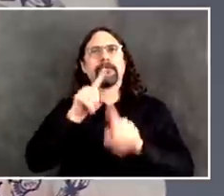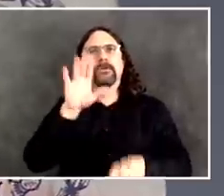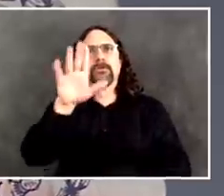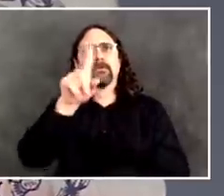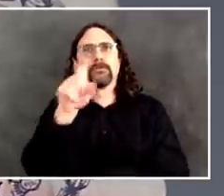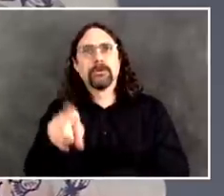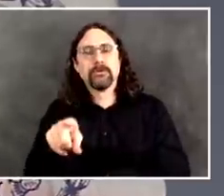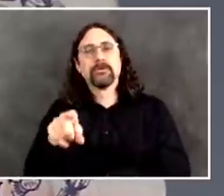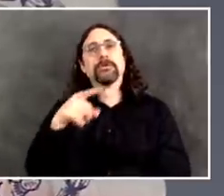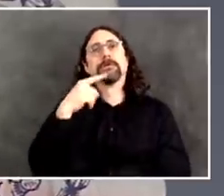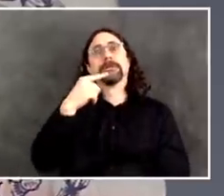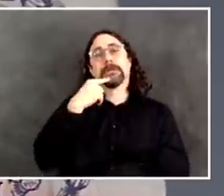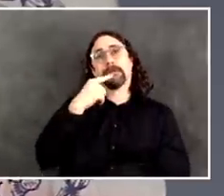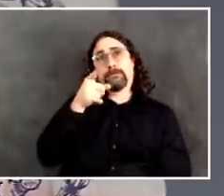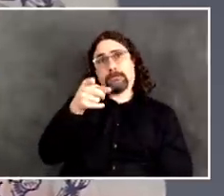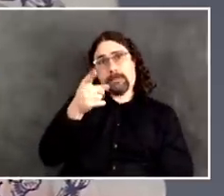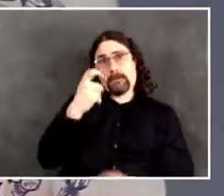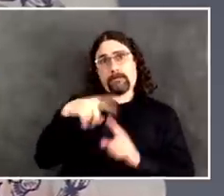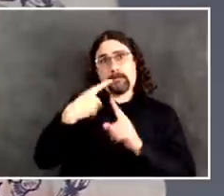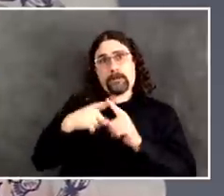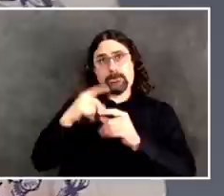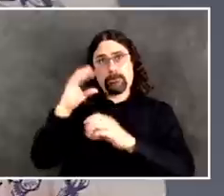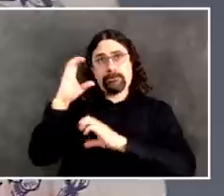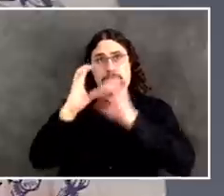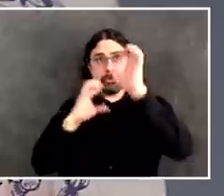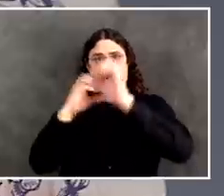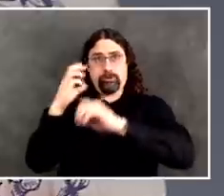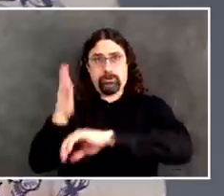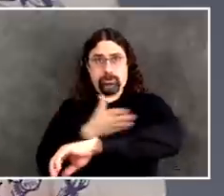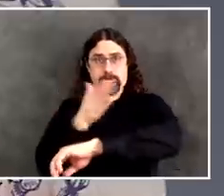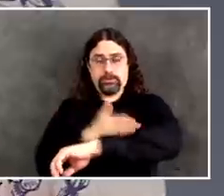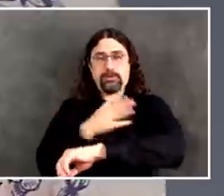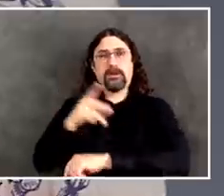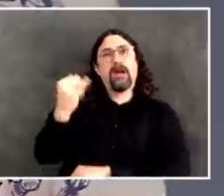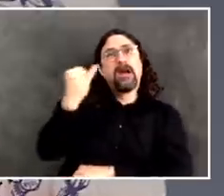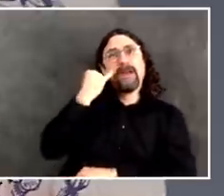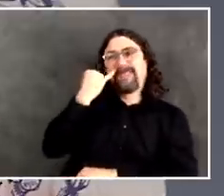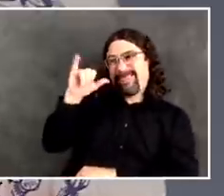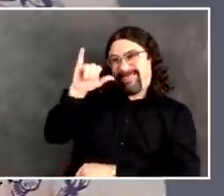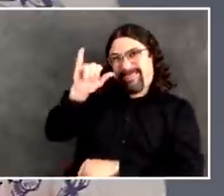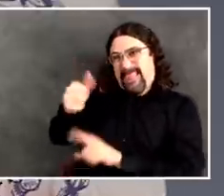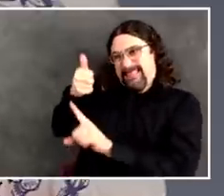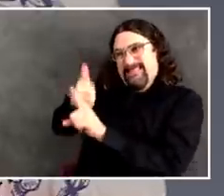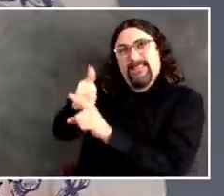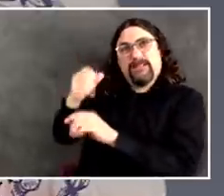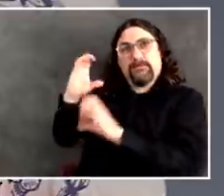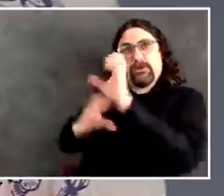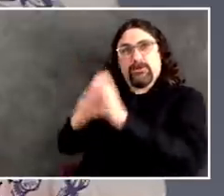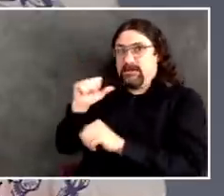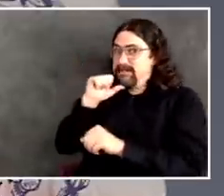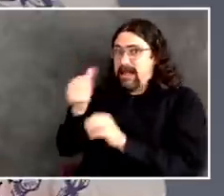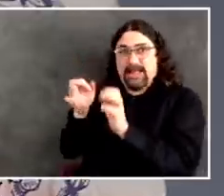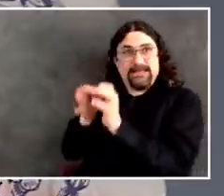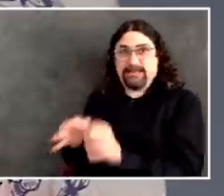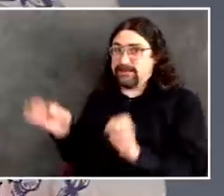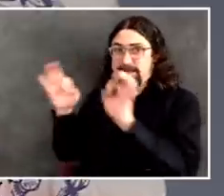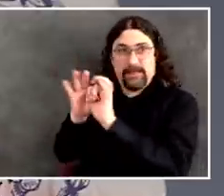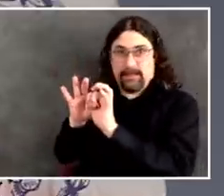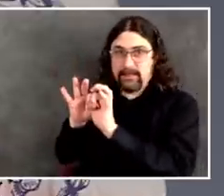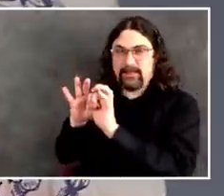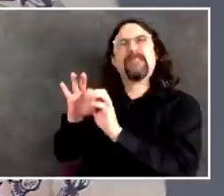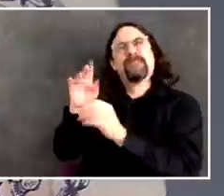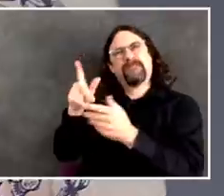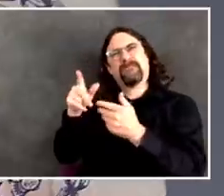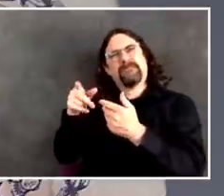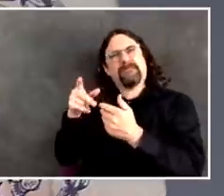seeing any instances, Andrew, or any of your colleagues in the media, or any New Yorkers, we need to know. Colleagues in the media, please tell our team here